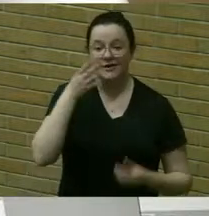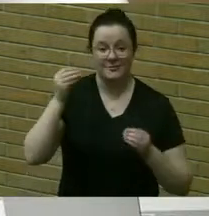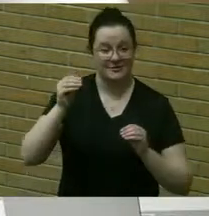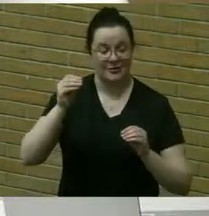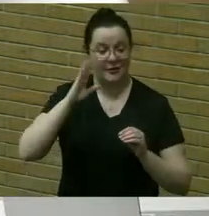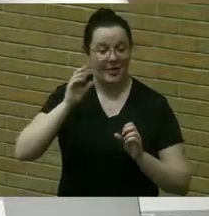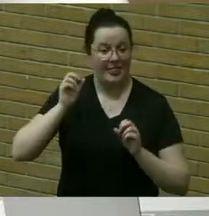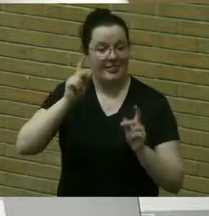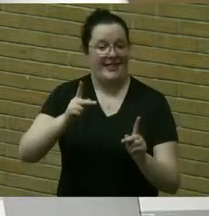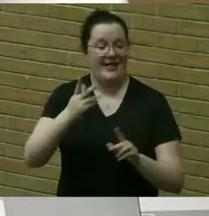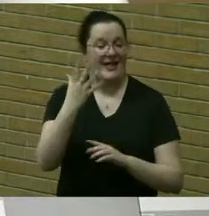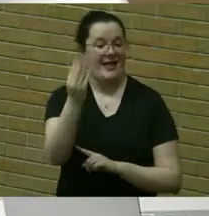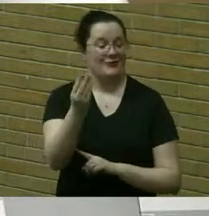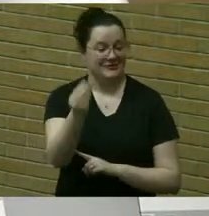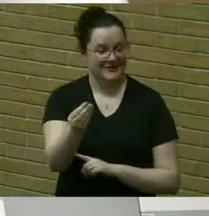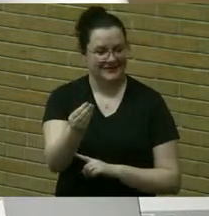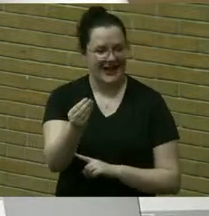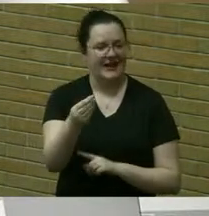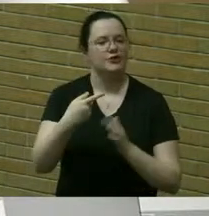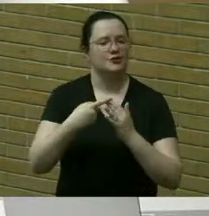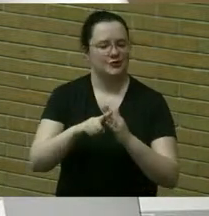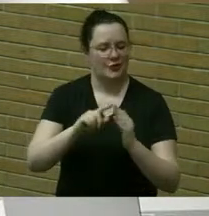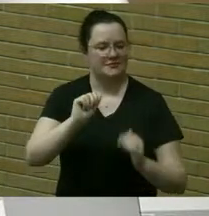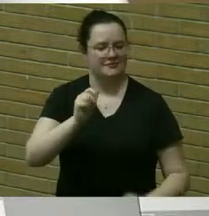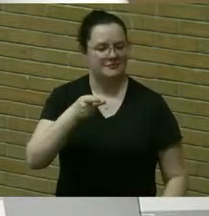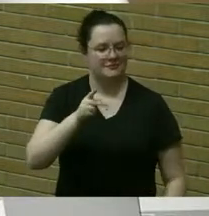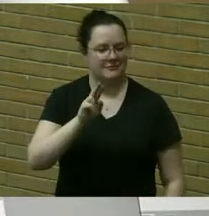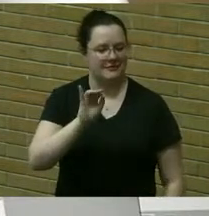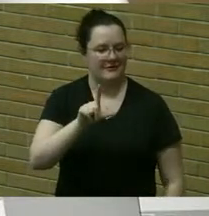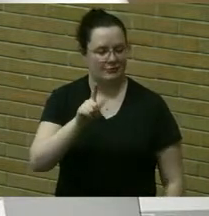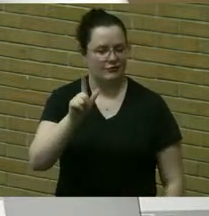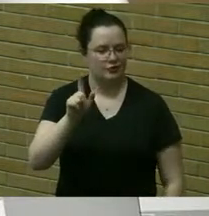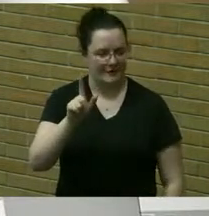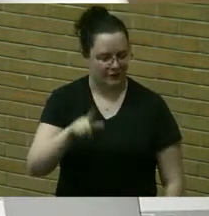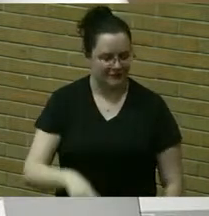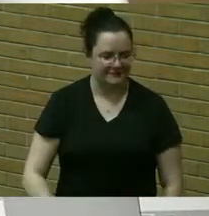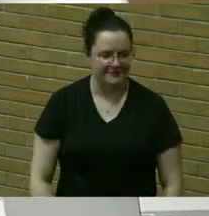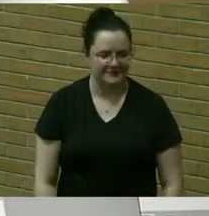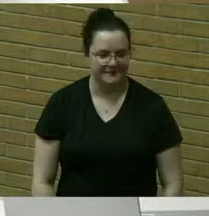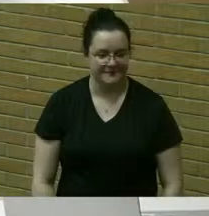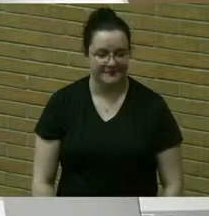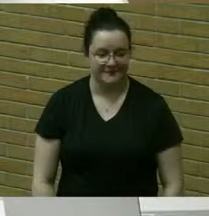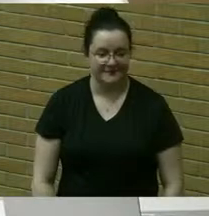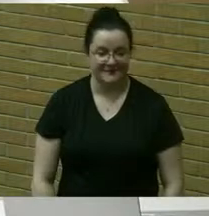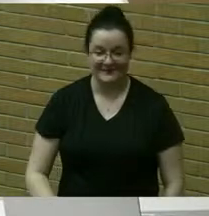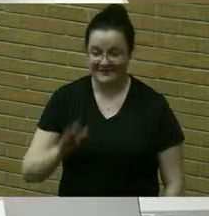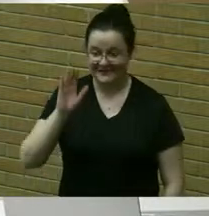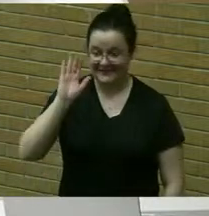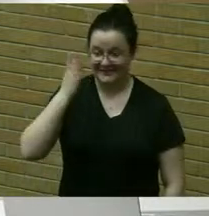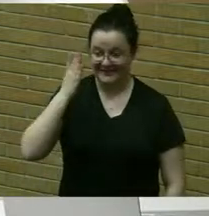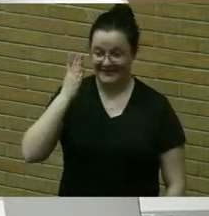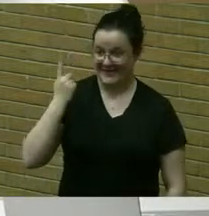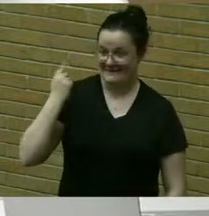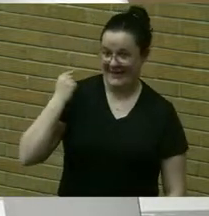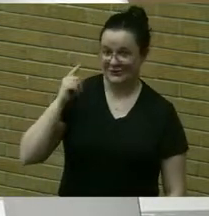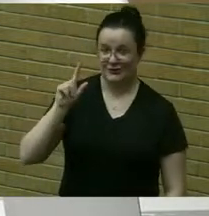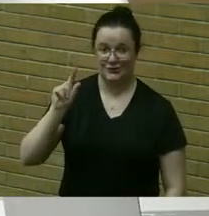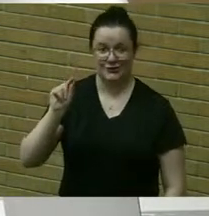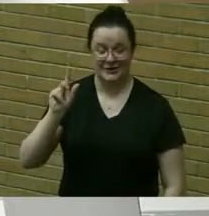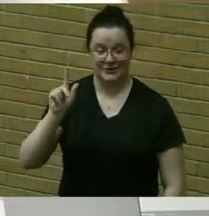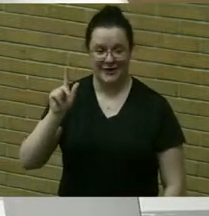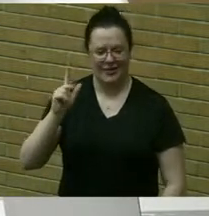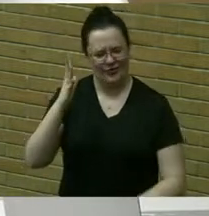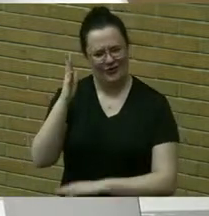function on april 21st it appears that there were record crowds this past year in 2023 with